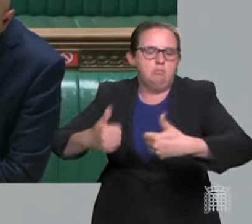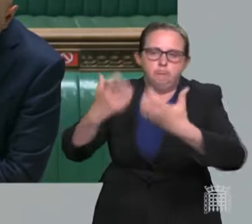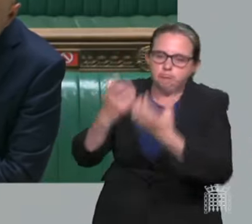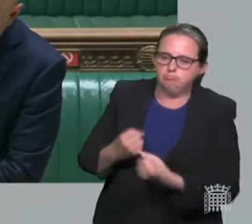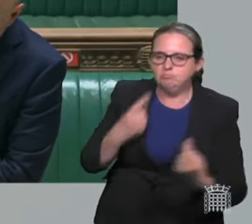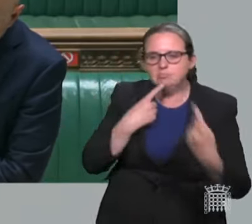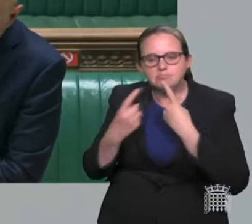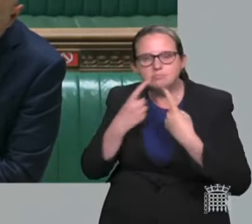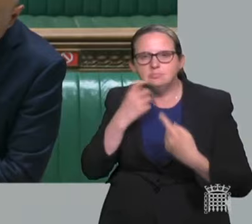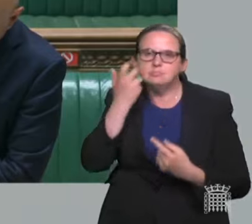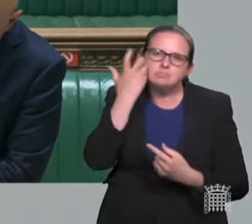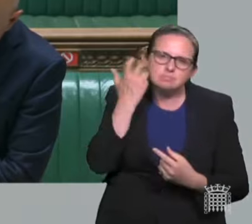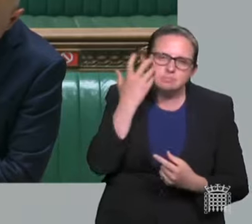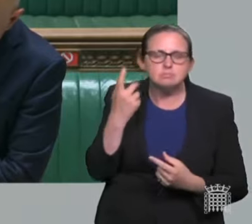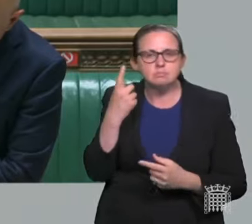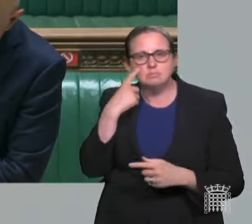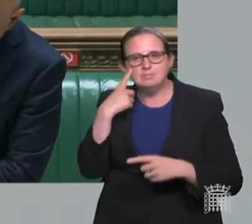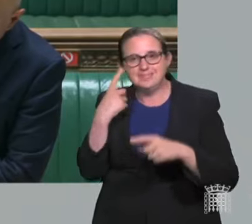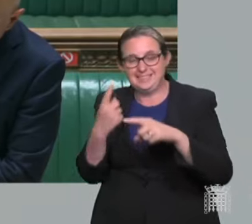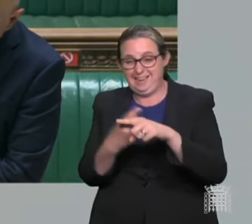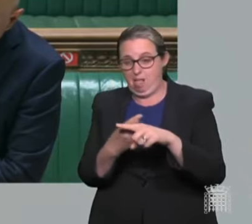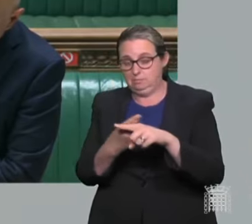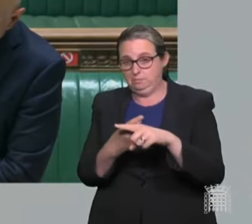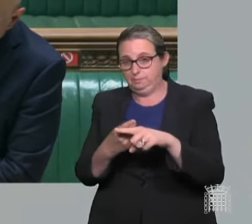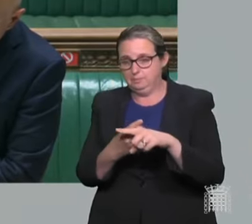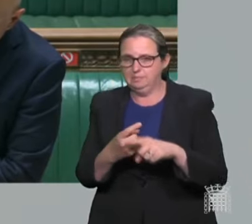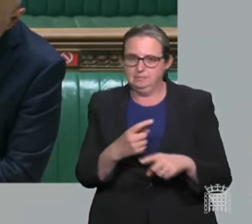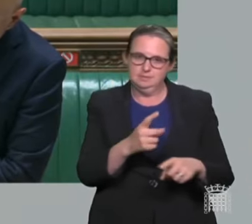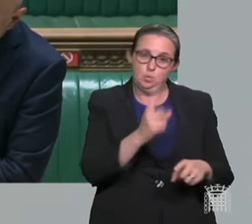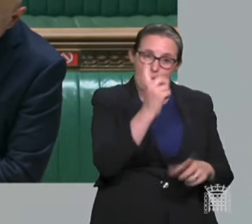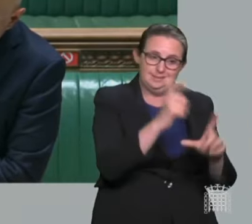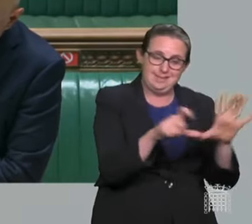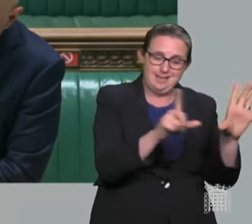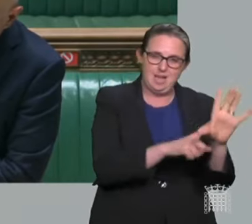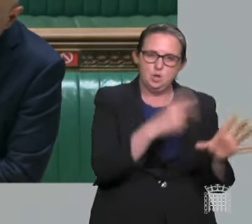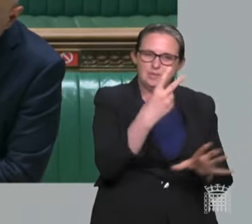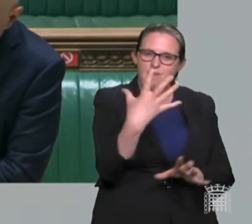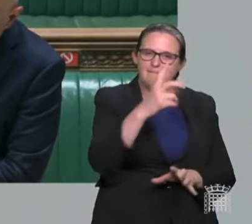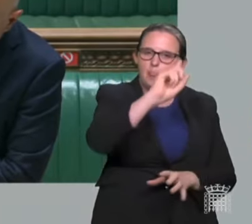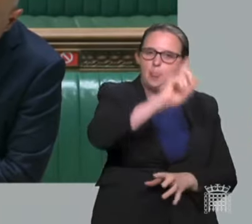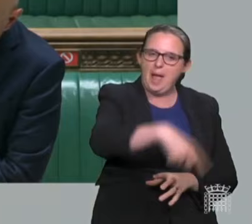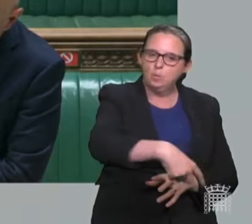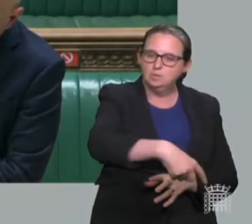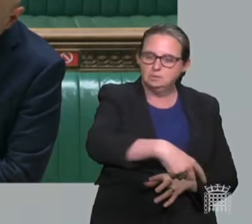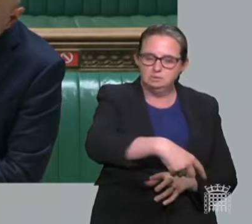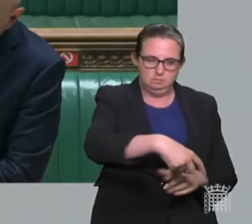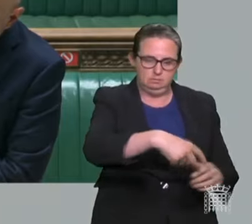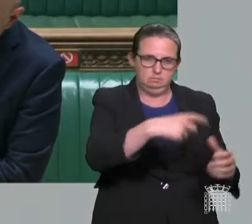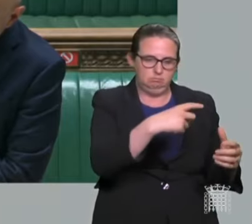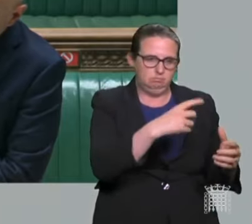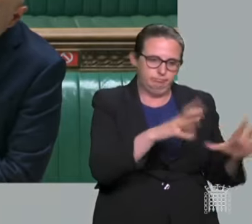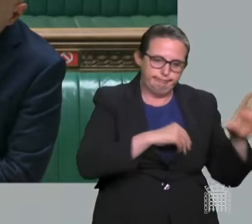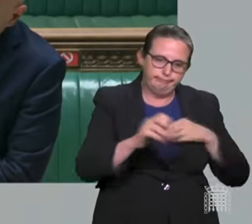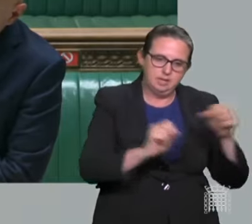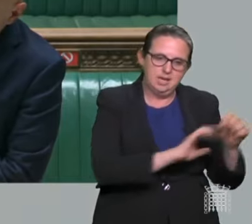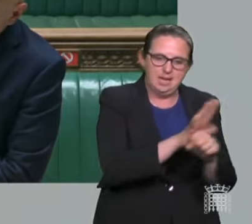If you look in England, the case rate of 25,000 and I think less than 2,000 people currently with COVID in hospital,